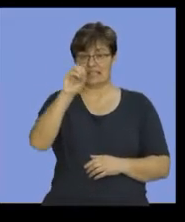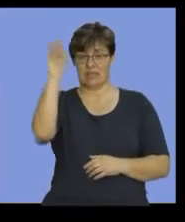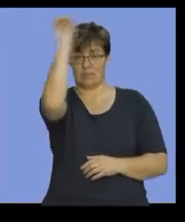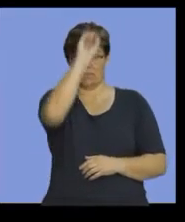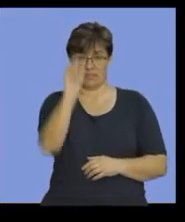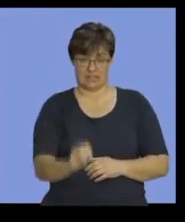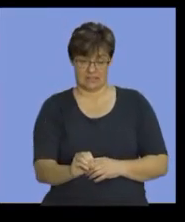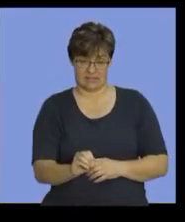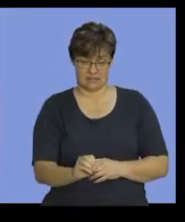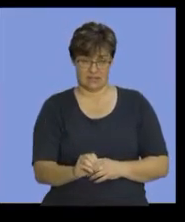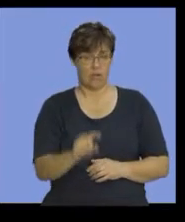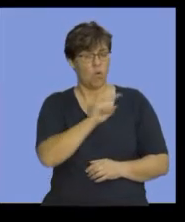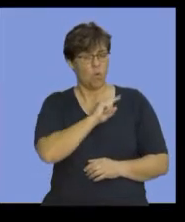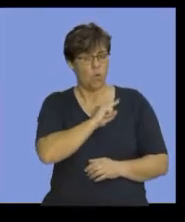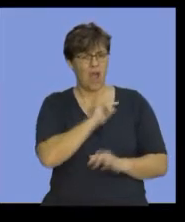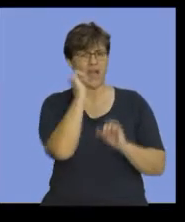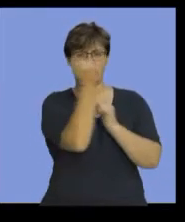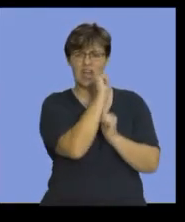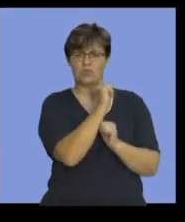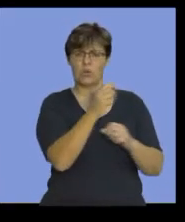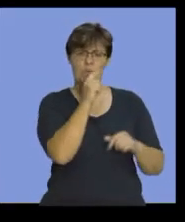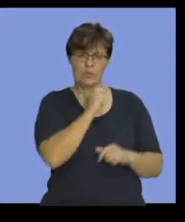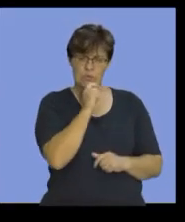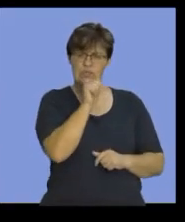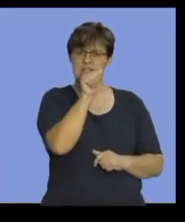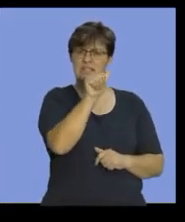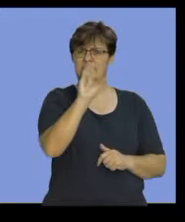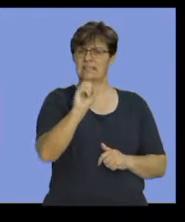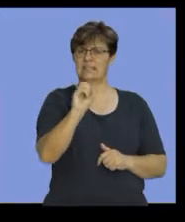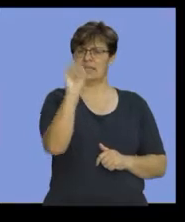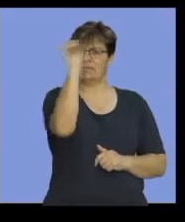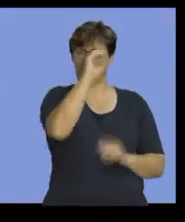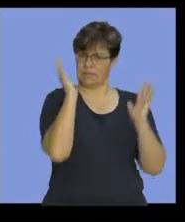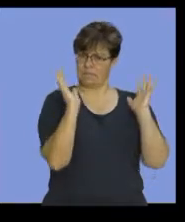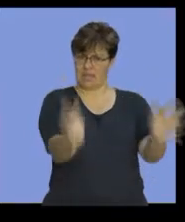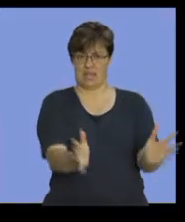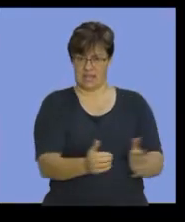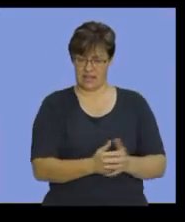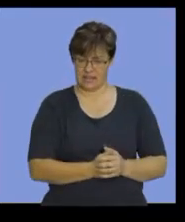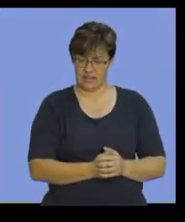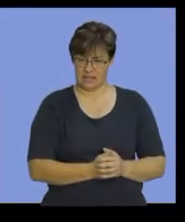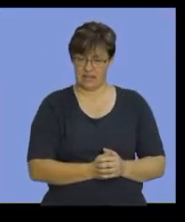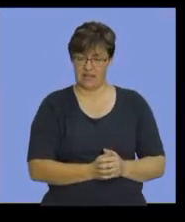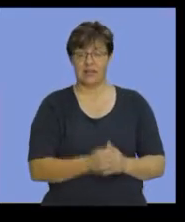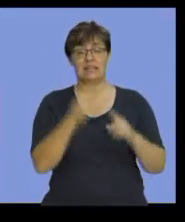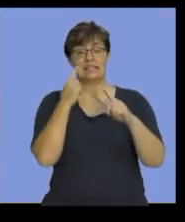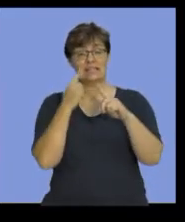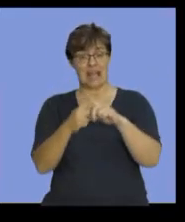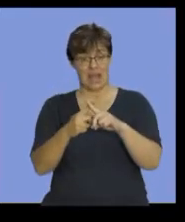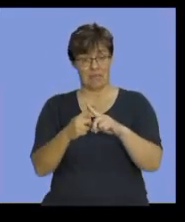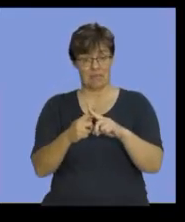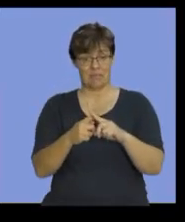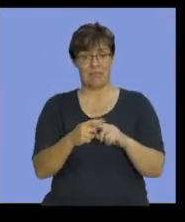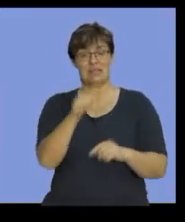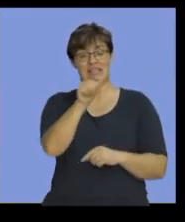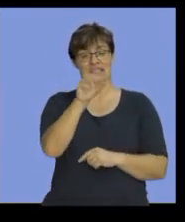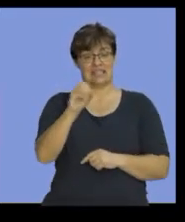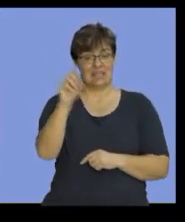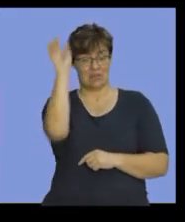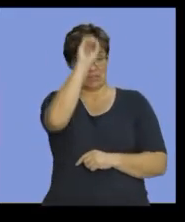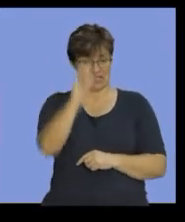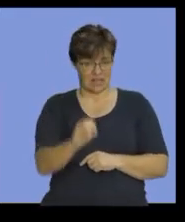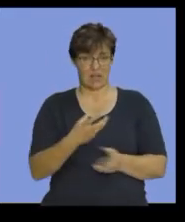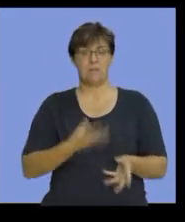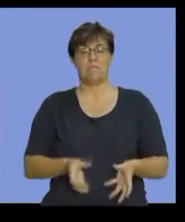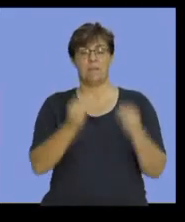because the factory only occupies 60% of the premises, multiplied by 60% to give you a